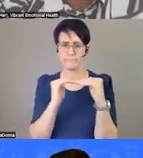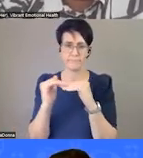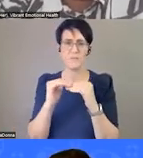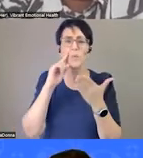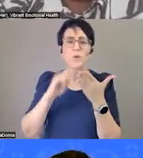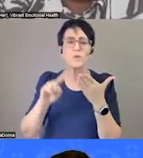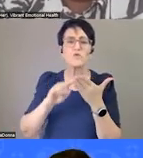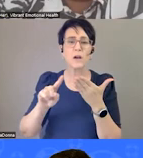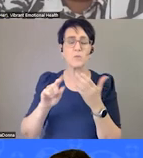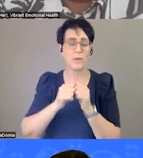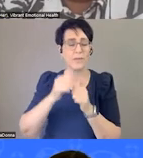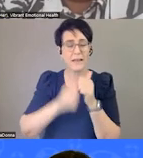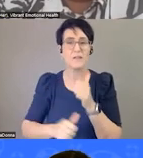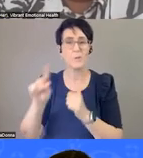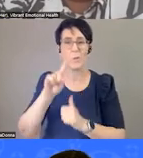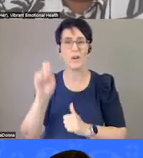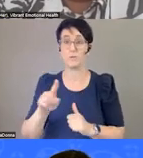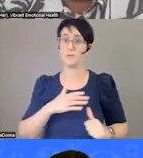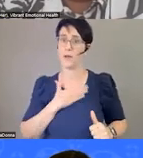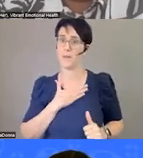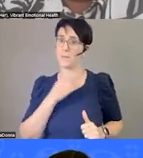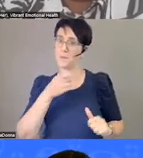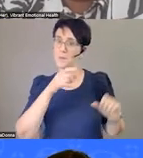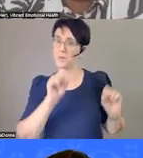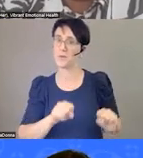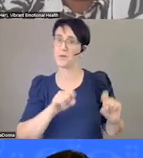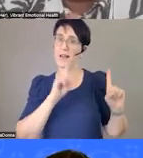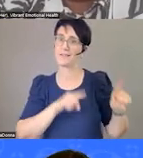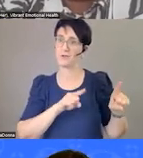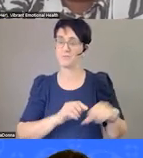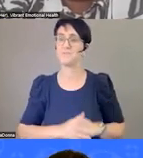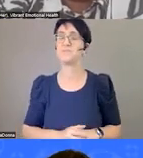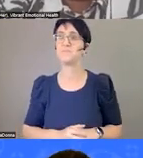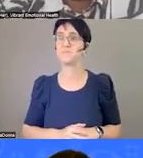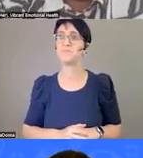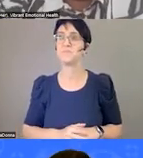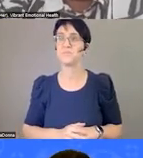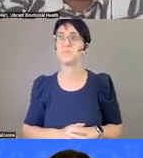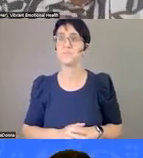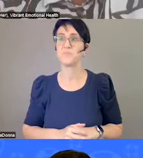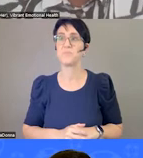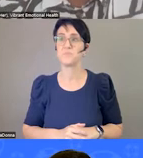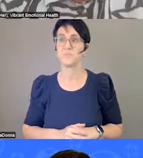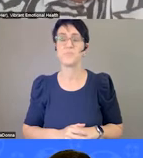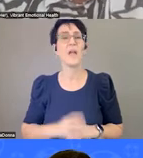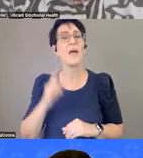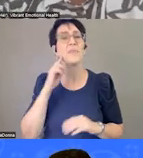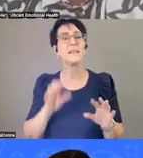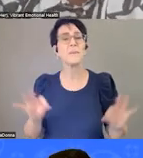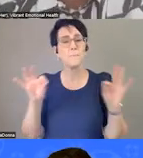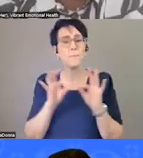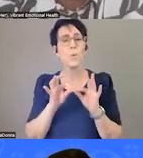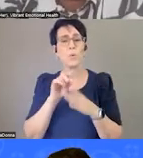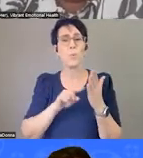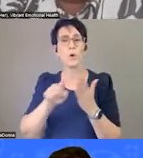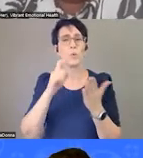question earlier. So, really glad that you were able to go in there. But I think it's really important that and where you zeroed in is